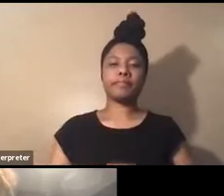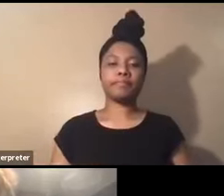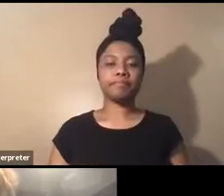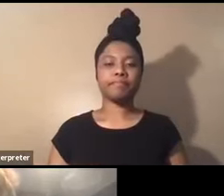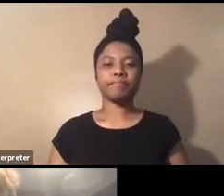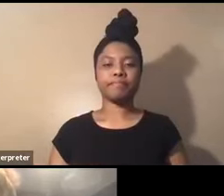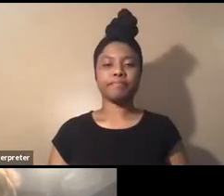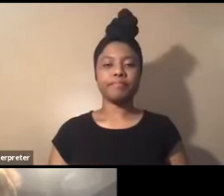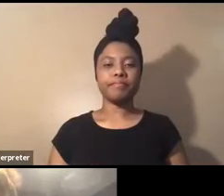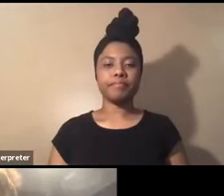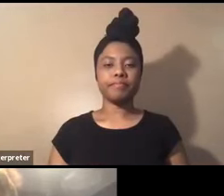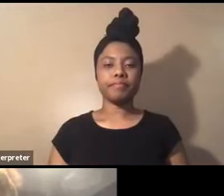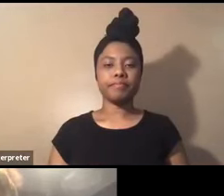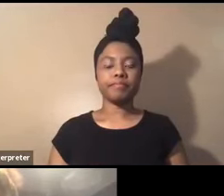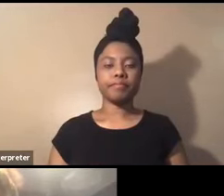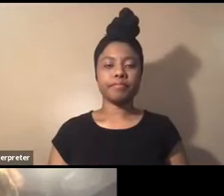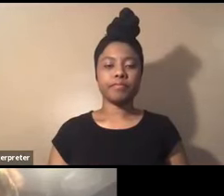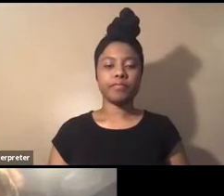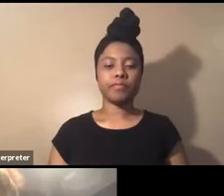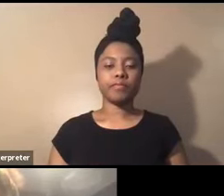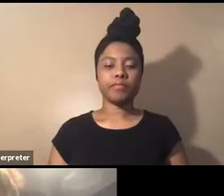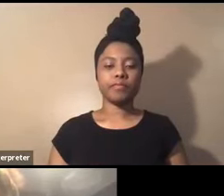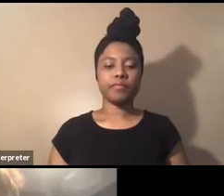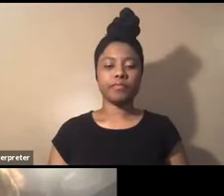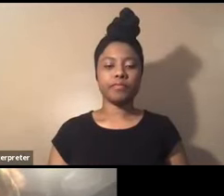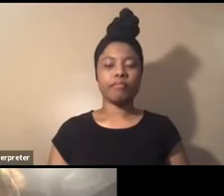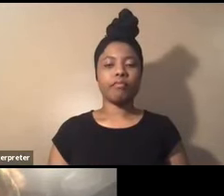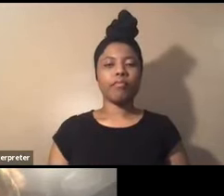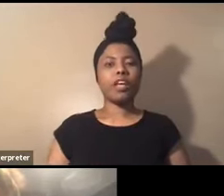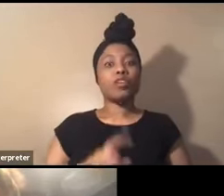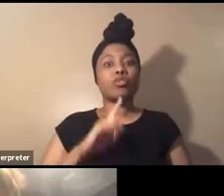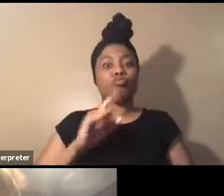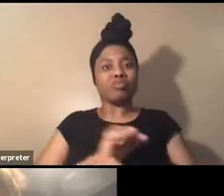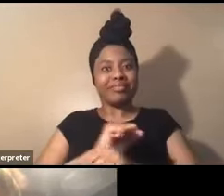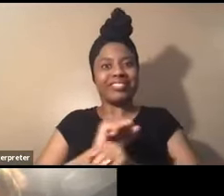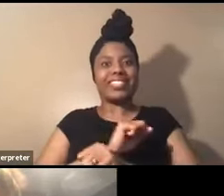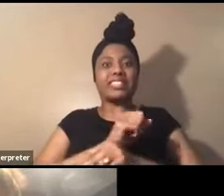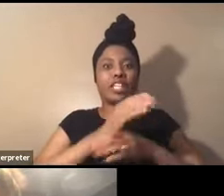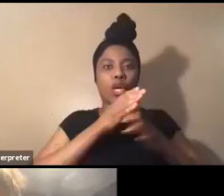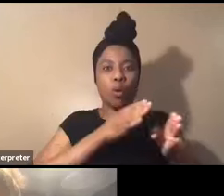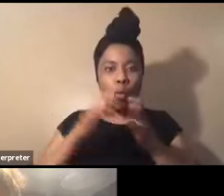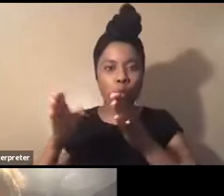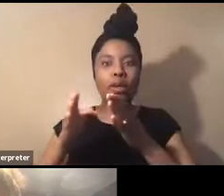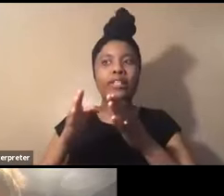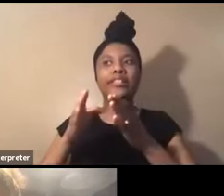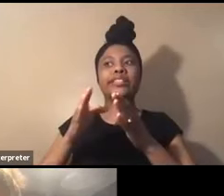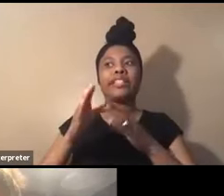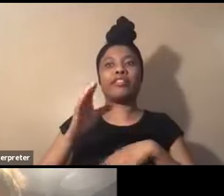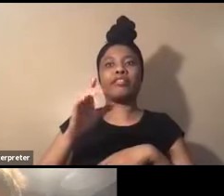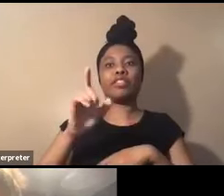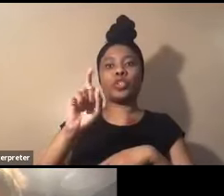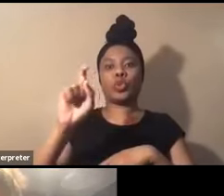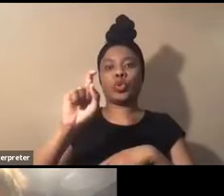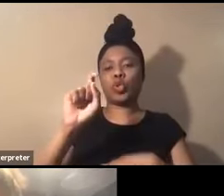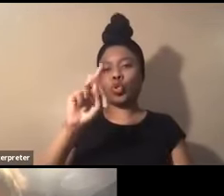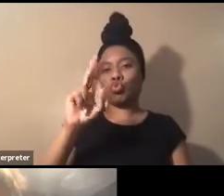what do you think are some tangible ways that the city of Tucson, i.e. administration, um,